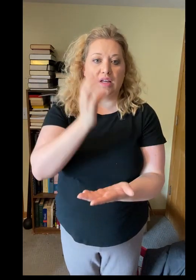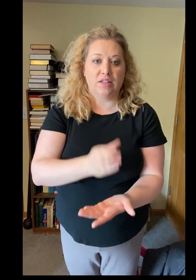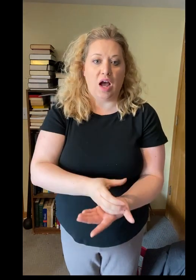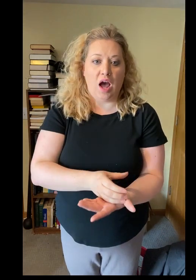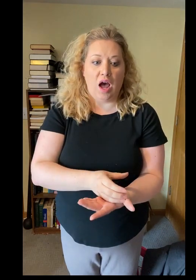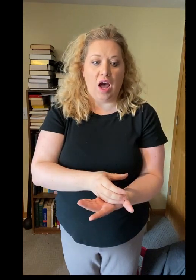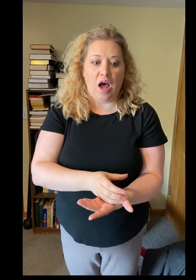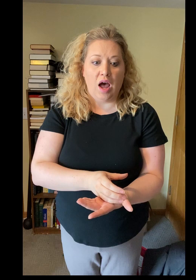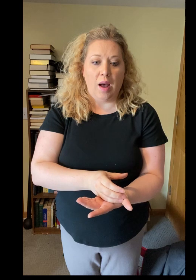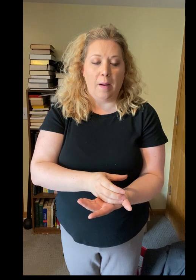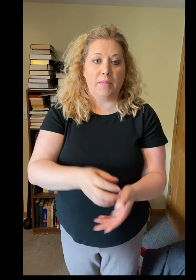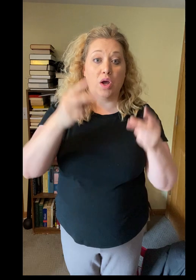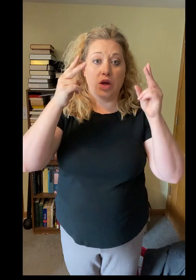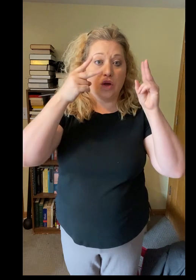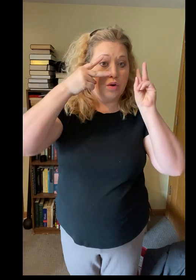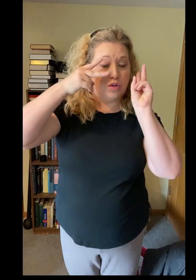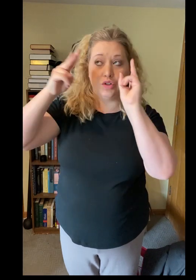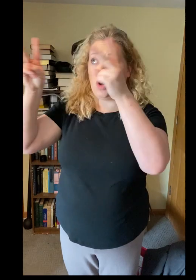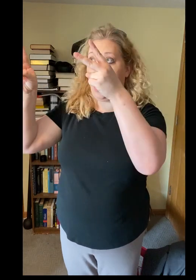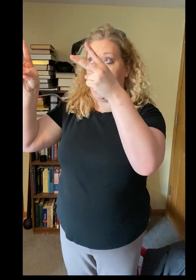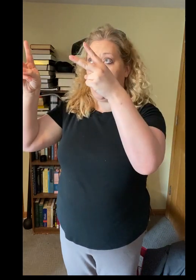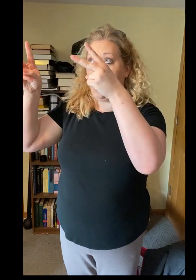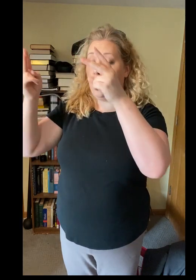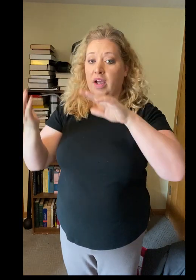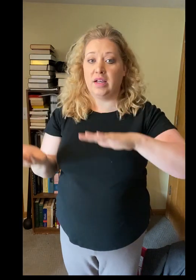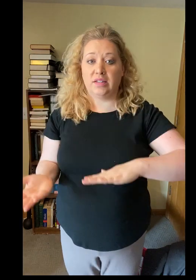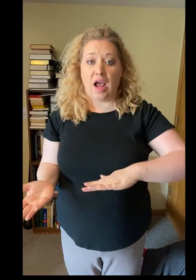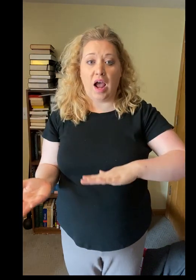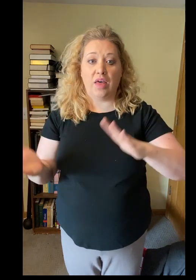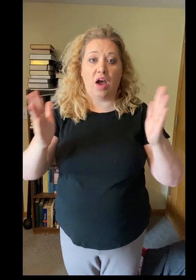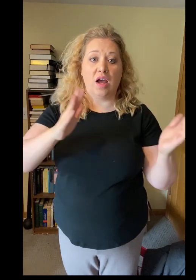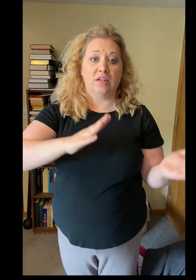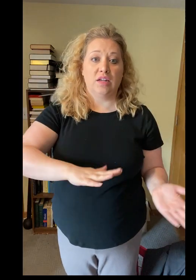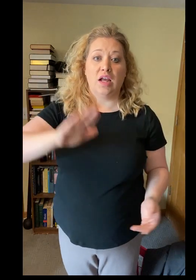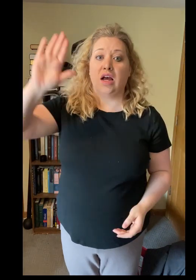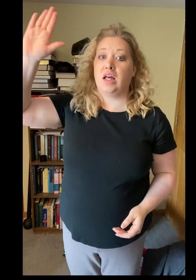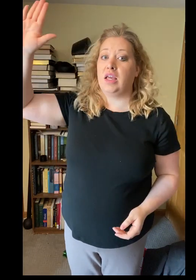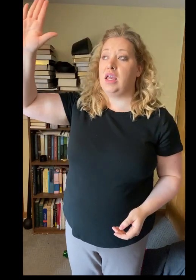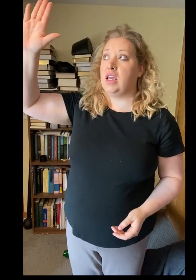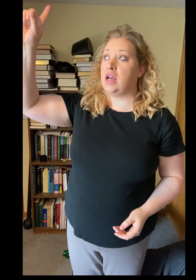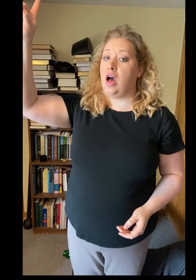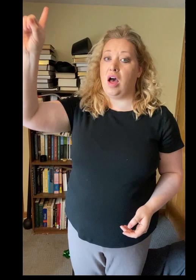and drink his blood, you show his death until